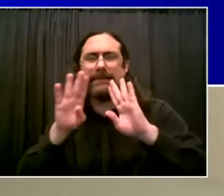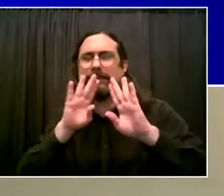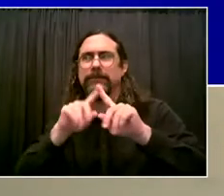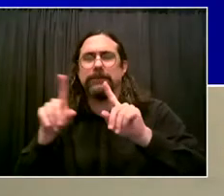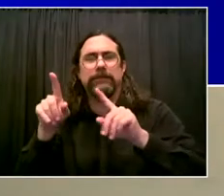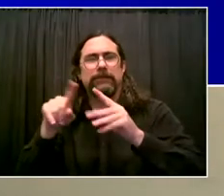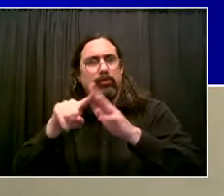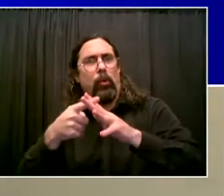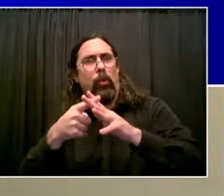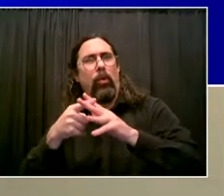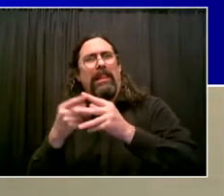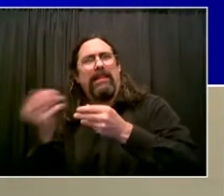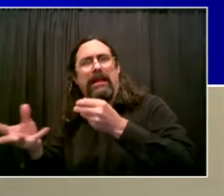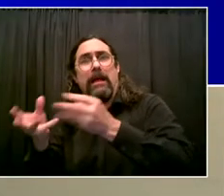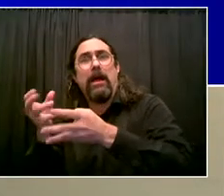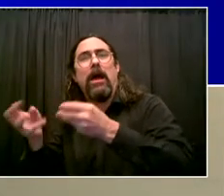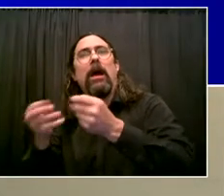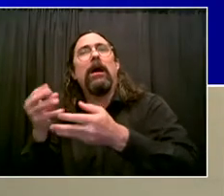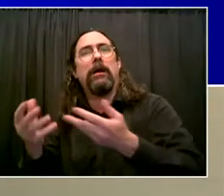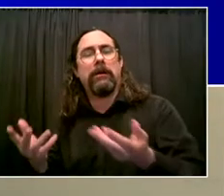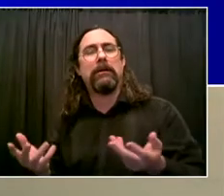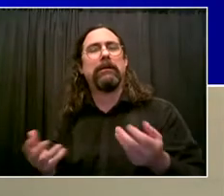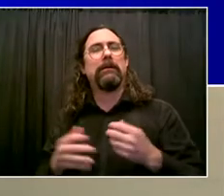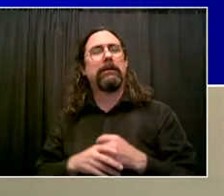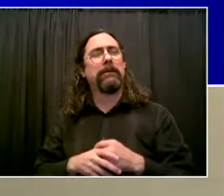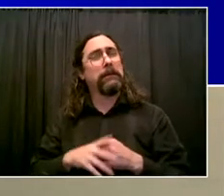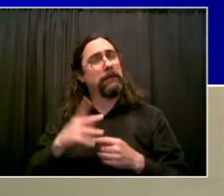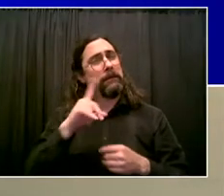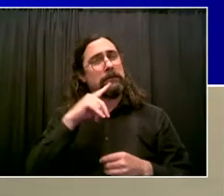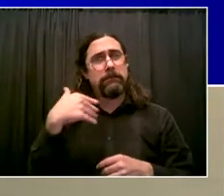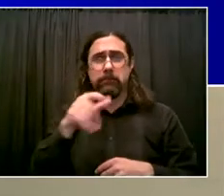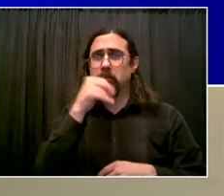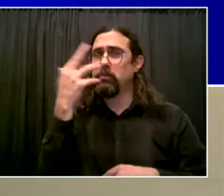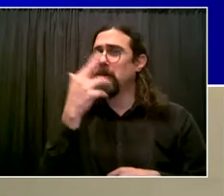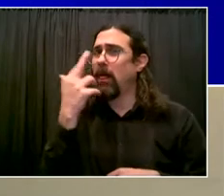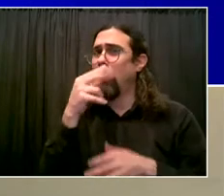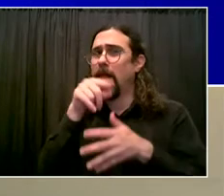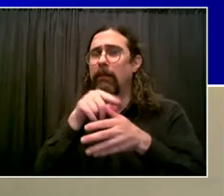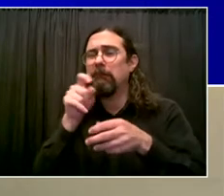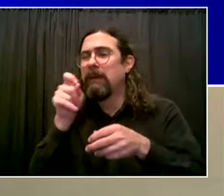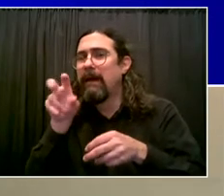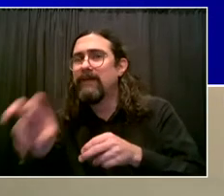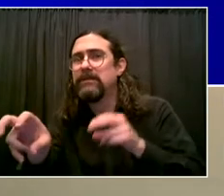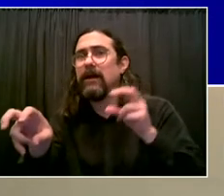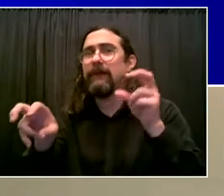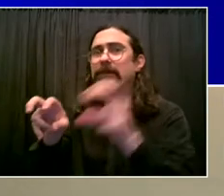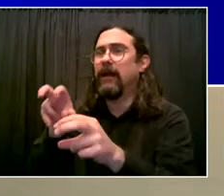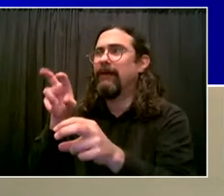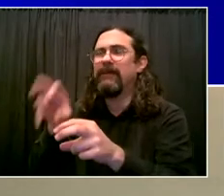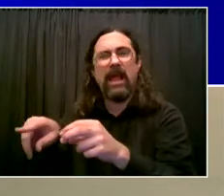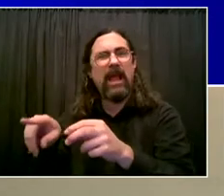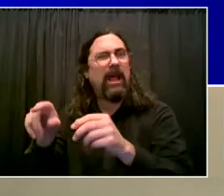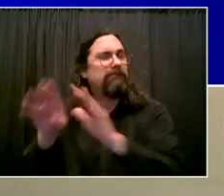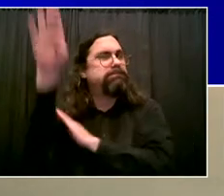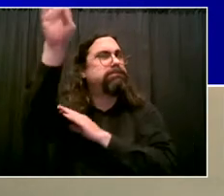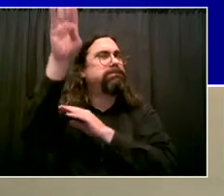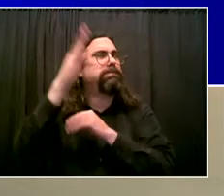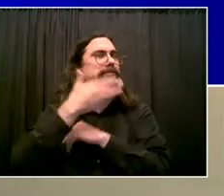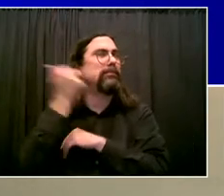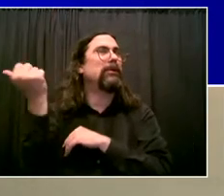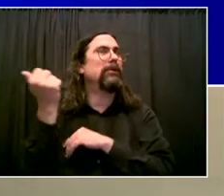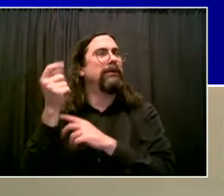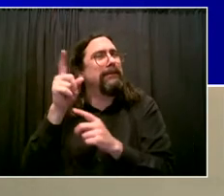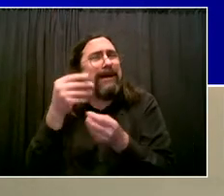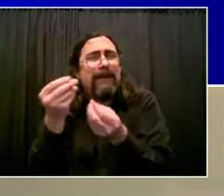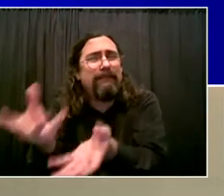Thank you. Thank you so much, Julio. I really honor and admire your work. I appreciate that story you told because it said it all. And I want all New Yorkers to just